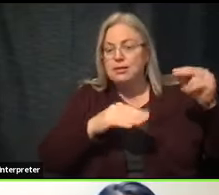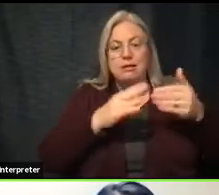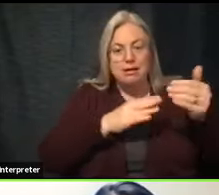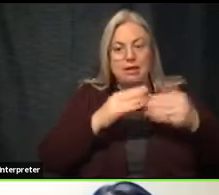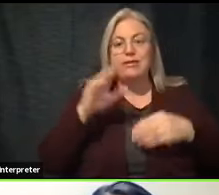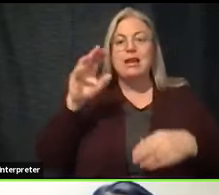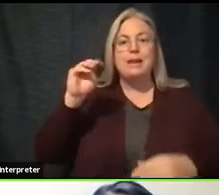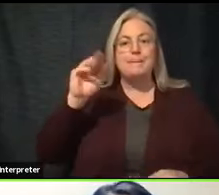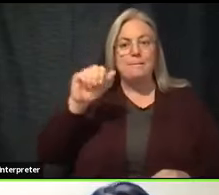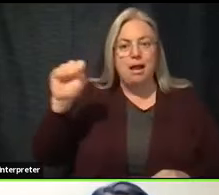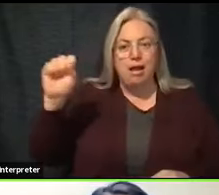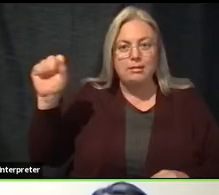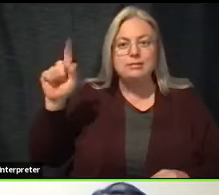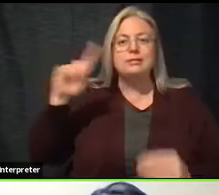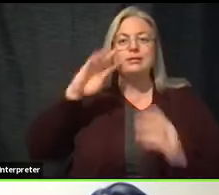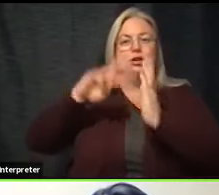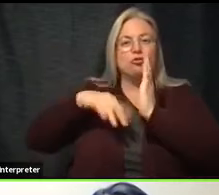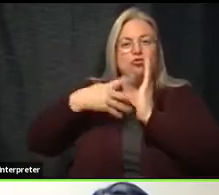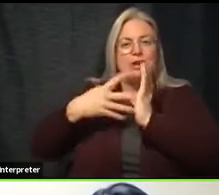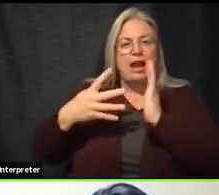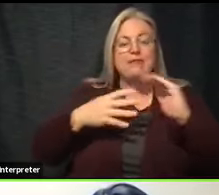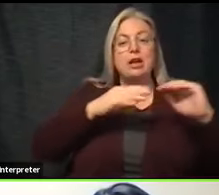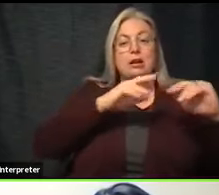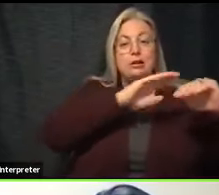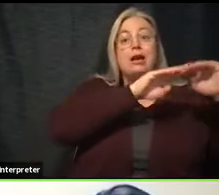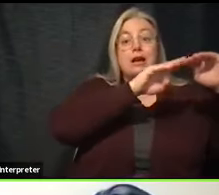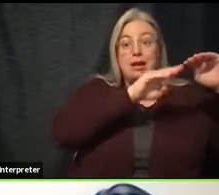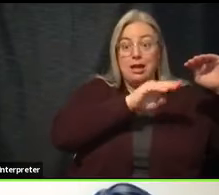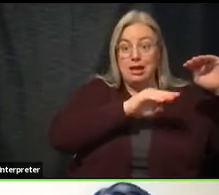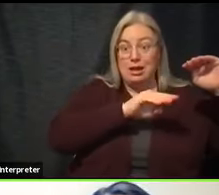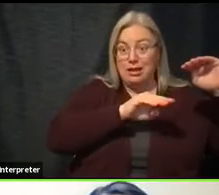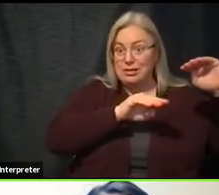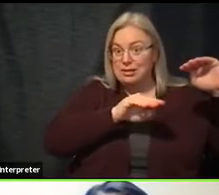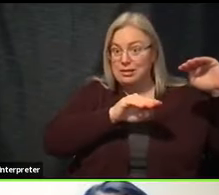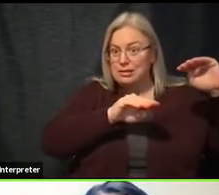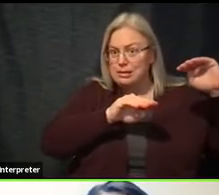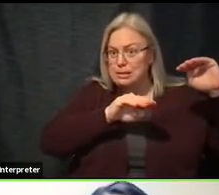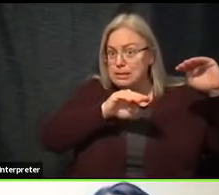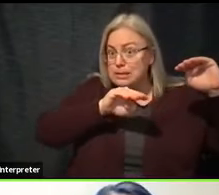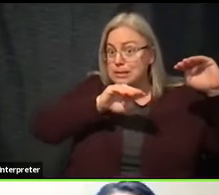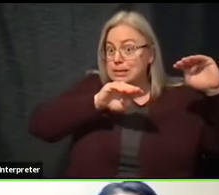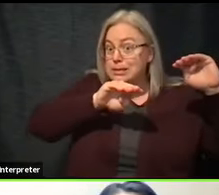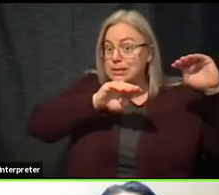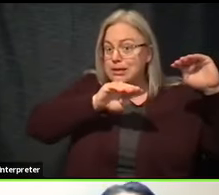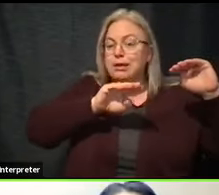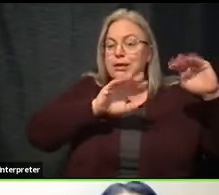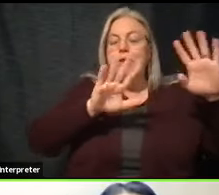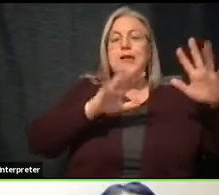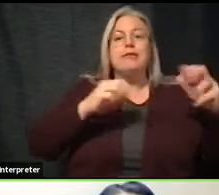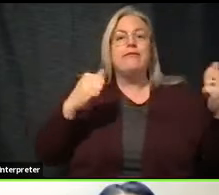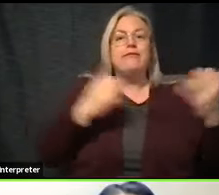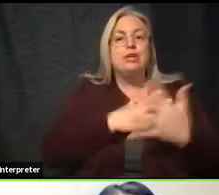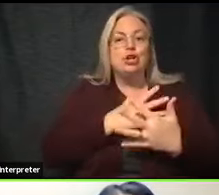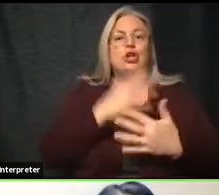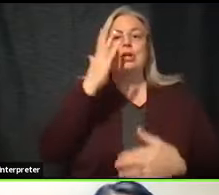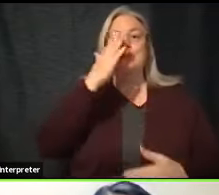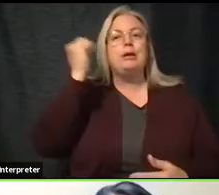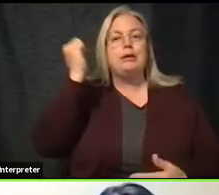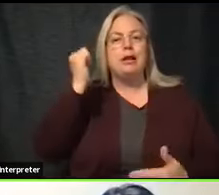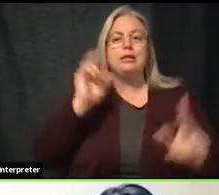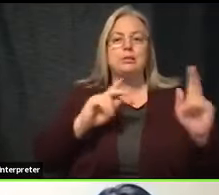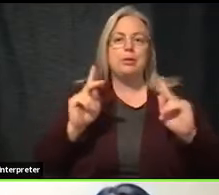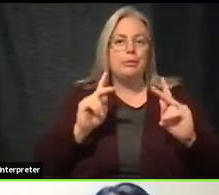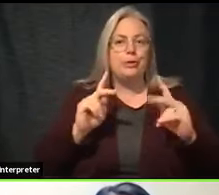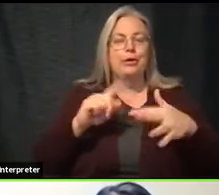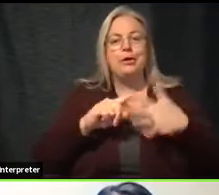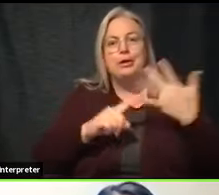I saw a graph from them where they're starting to see it peak back up again and they're starting to maybe see an increase. And the fear is that that is due to some of